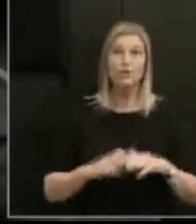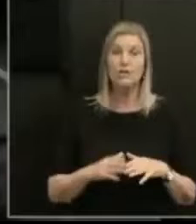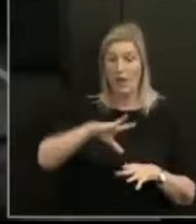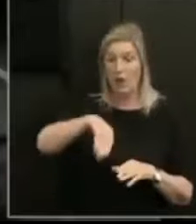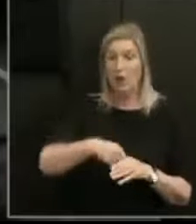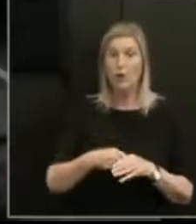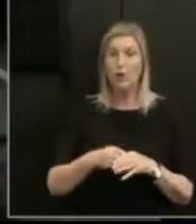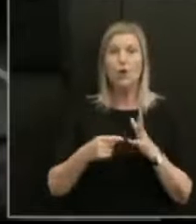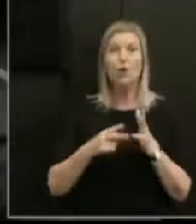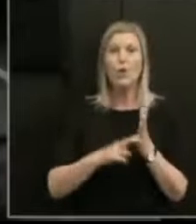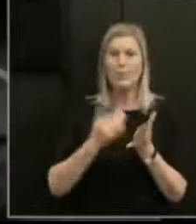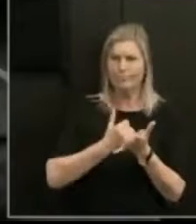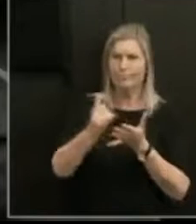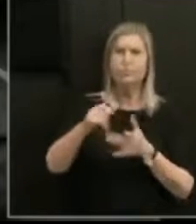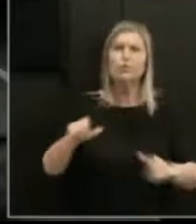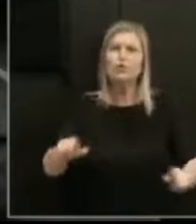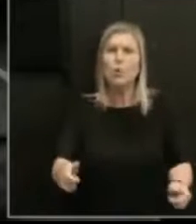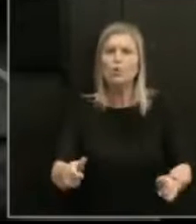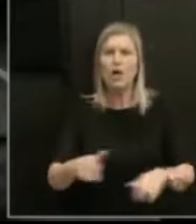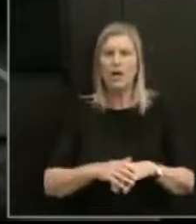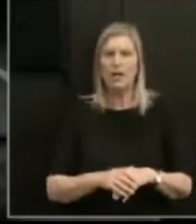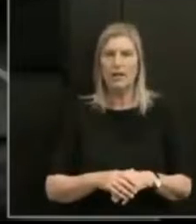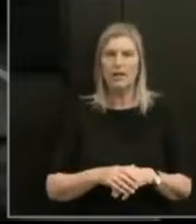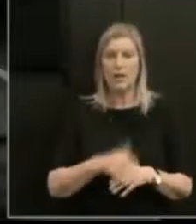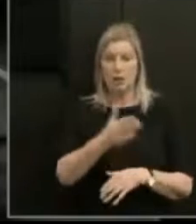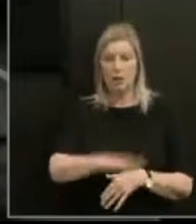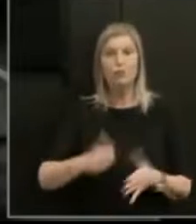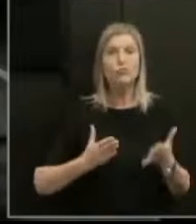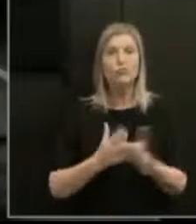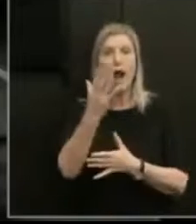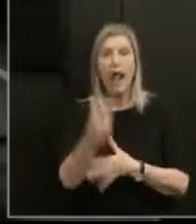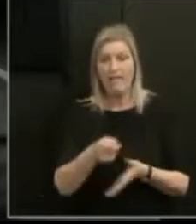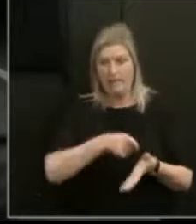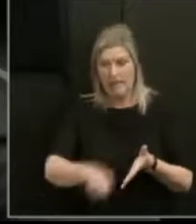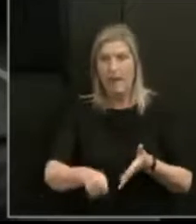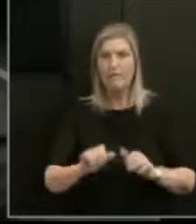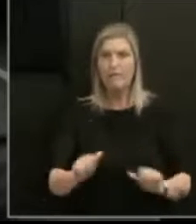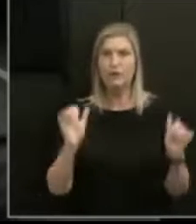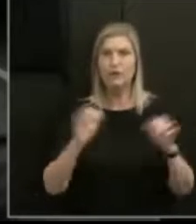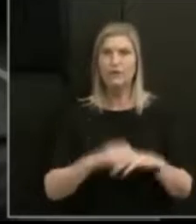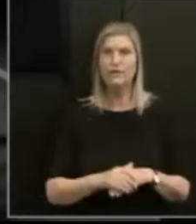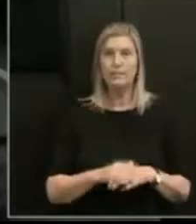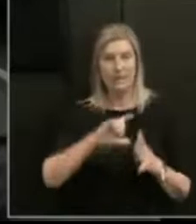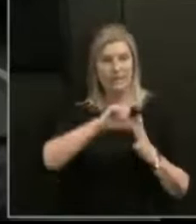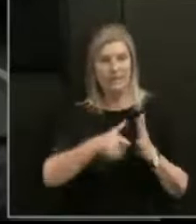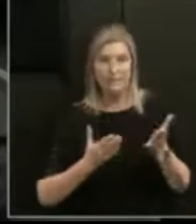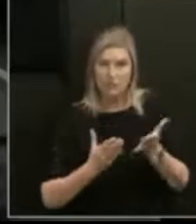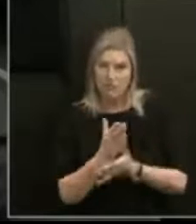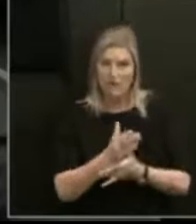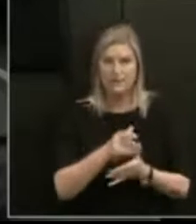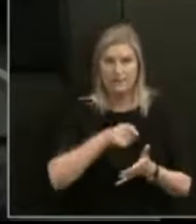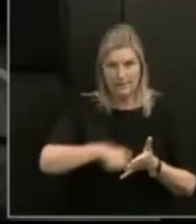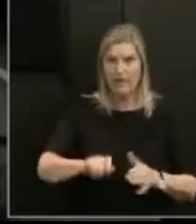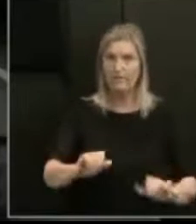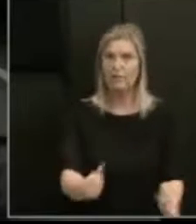the Convention on the Rights of the Child, the Convention on the Rights of Persons with Disabilities, and the International Covenant on Civil